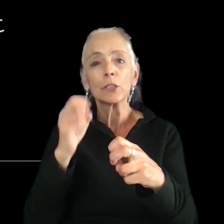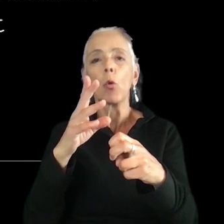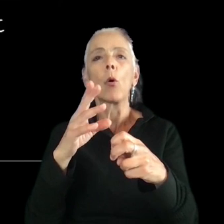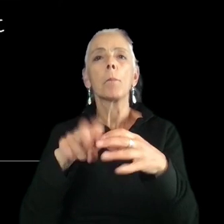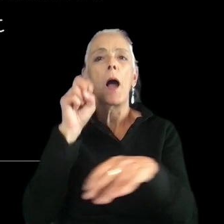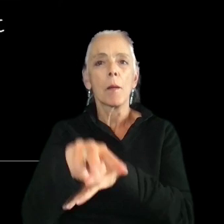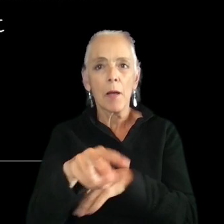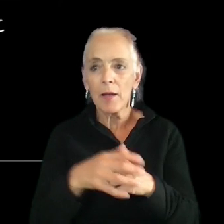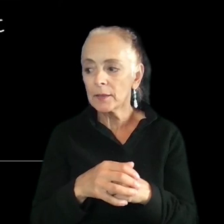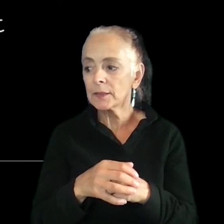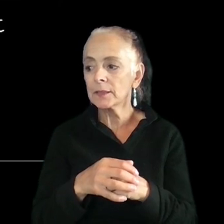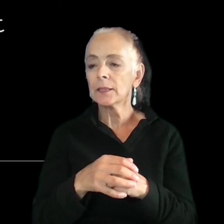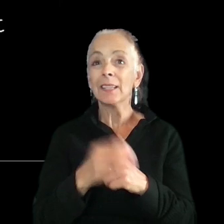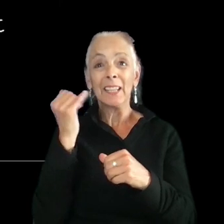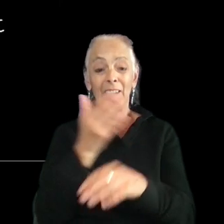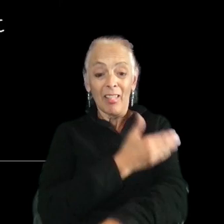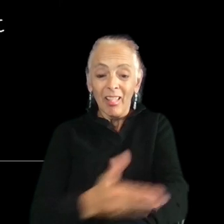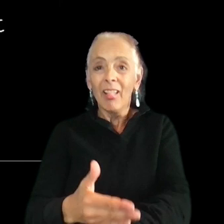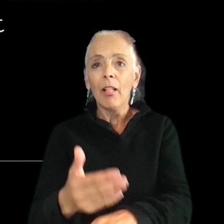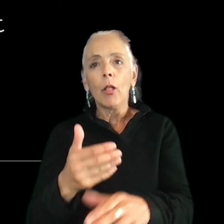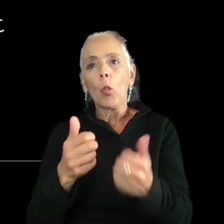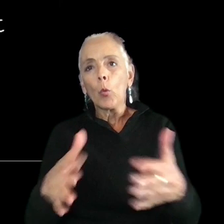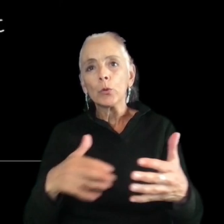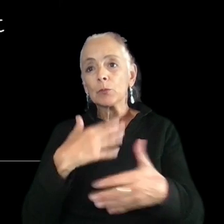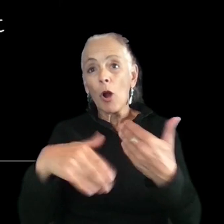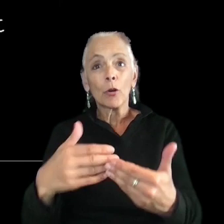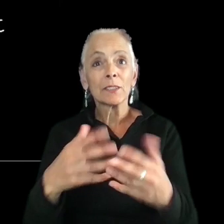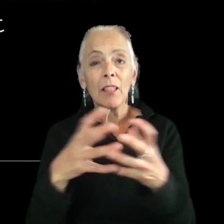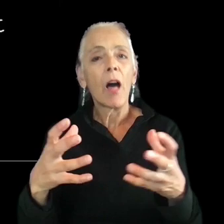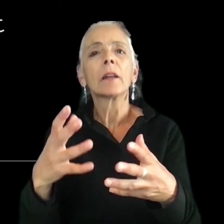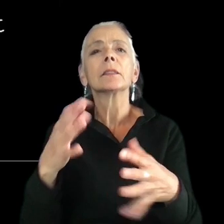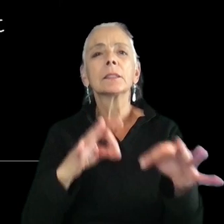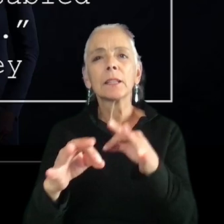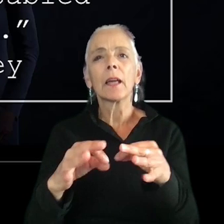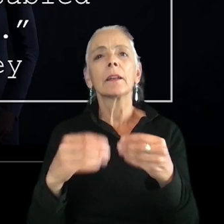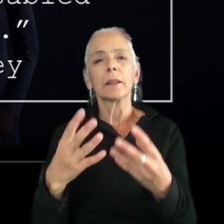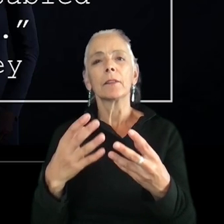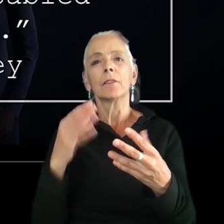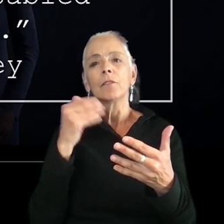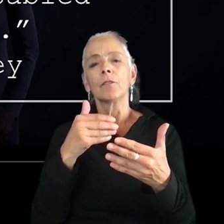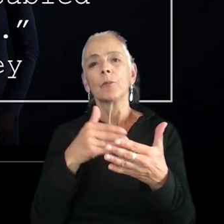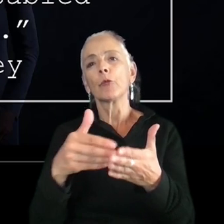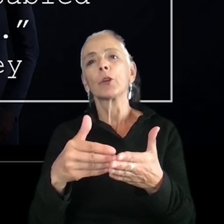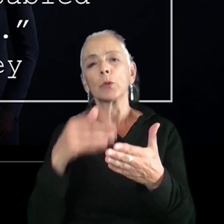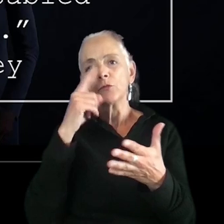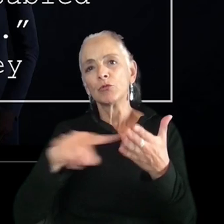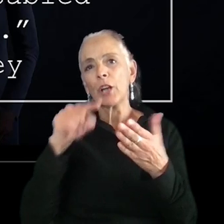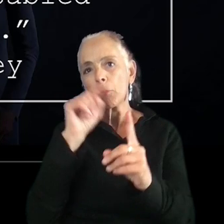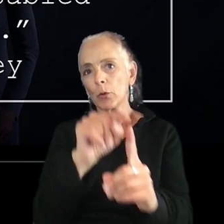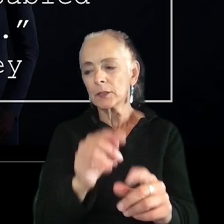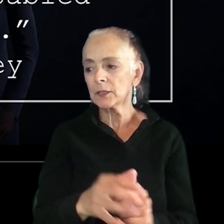losing progress to often put in frequent checkpoints and let players manually save. Let's take the dark